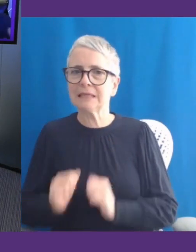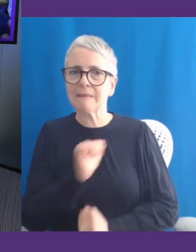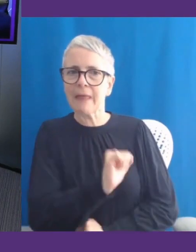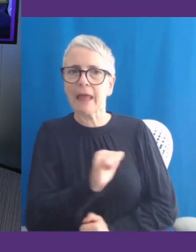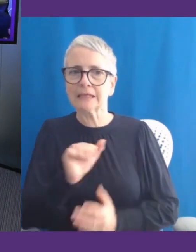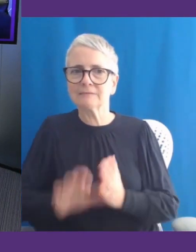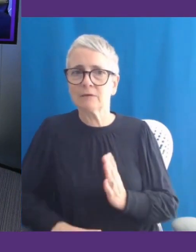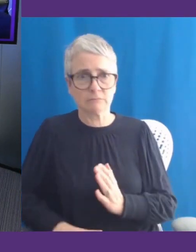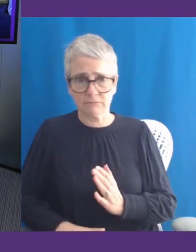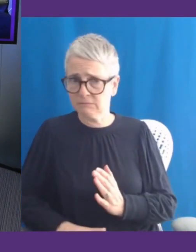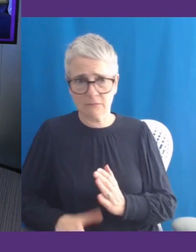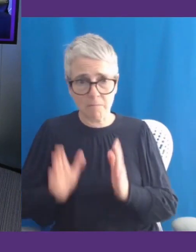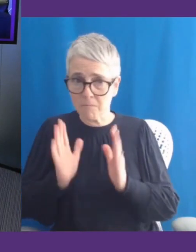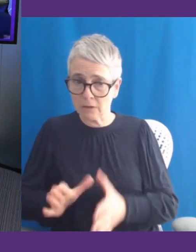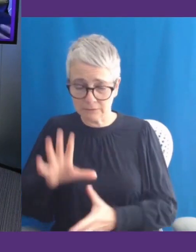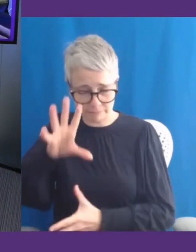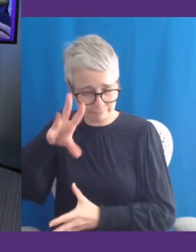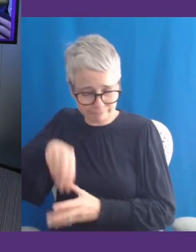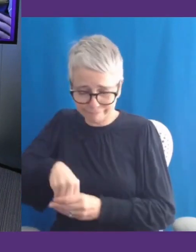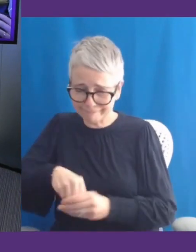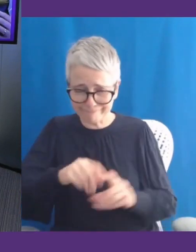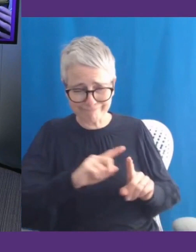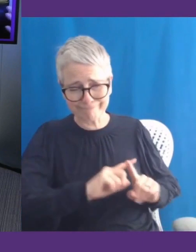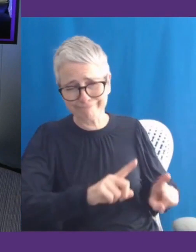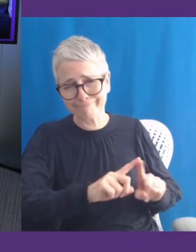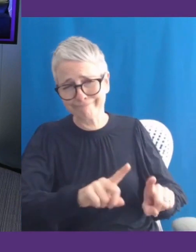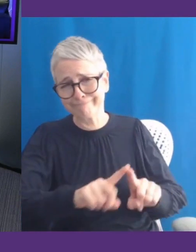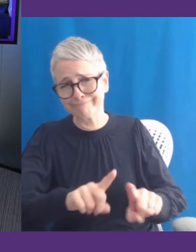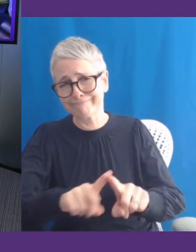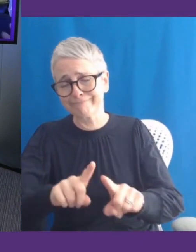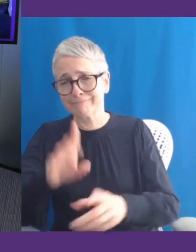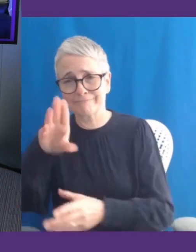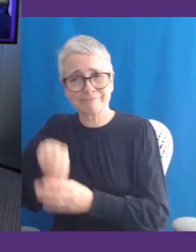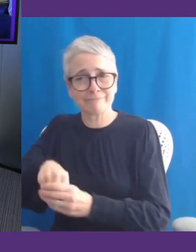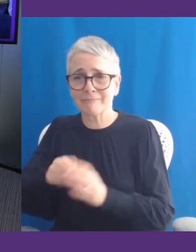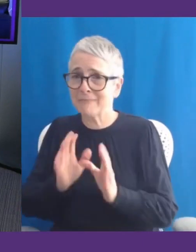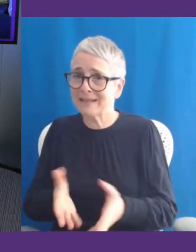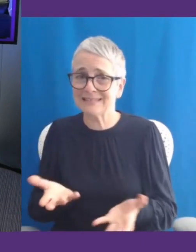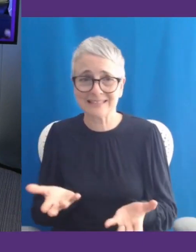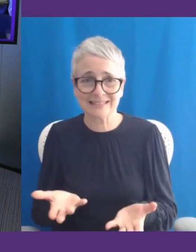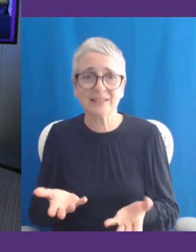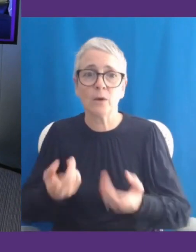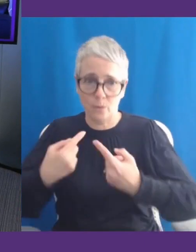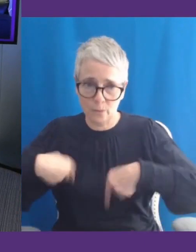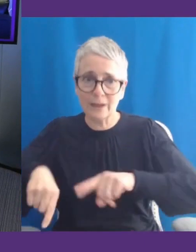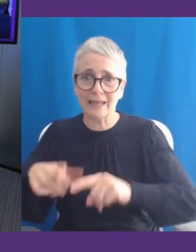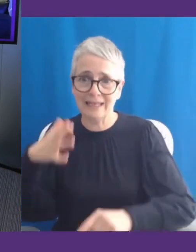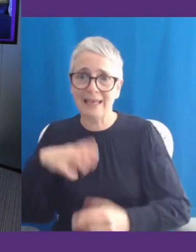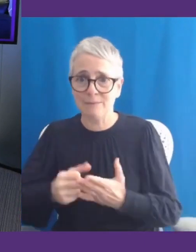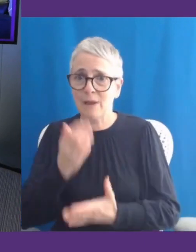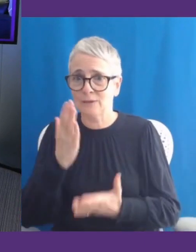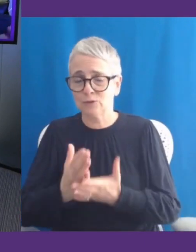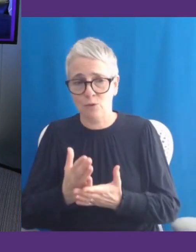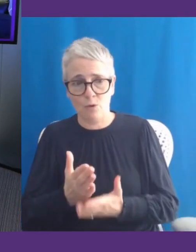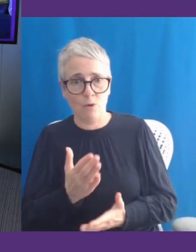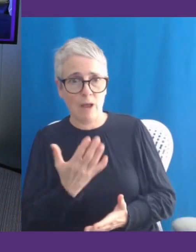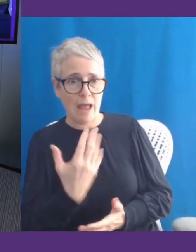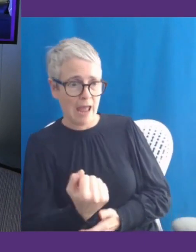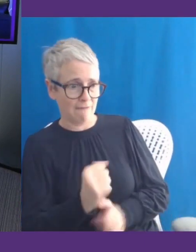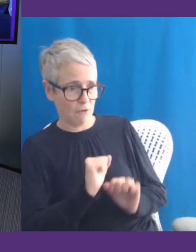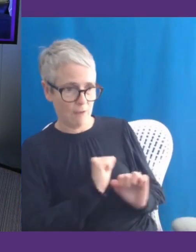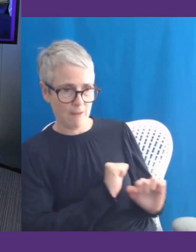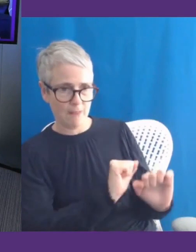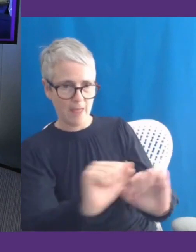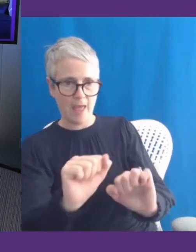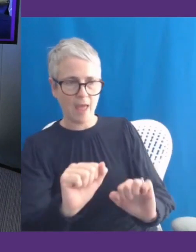requires a variety of voices. So we need to make sure that we're really incorporating voices from different lived experiences